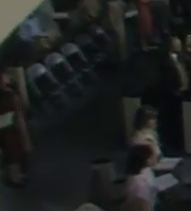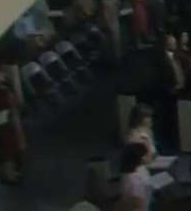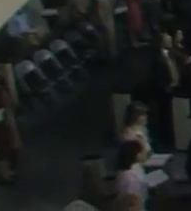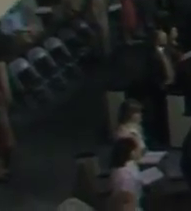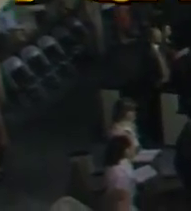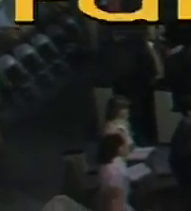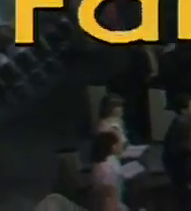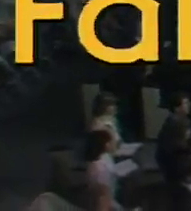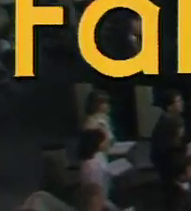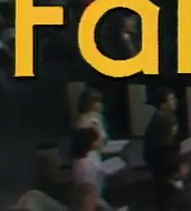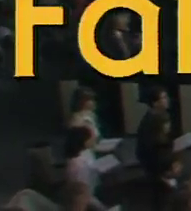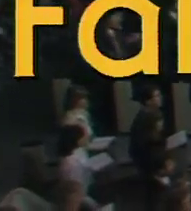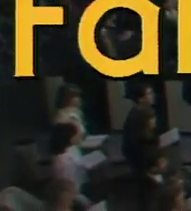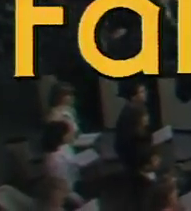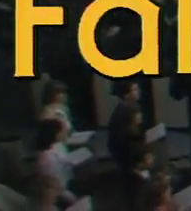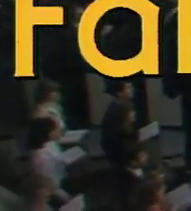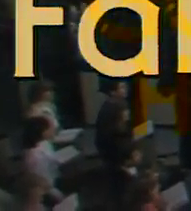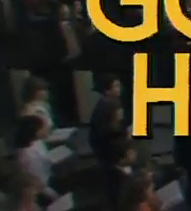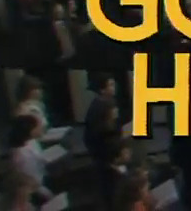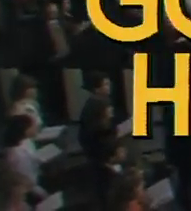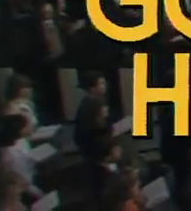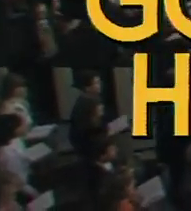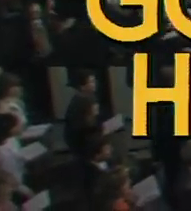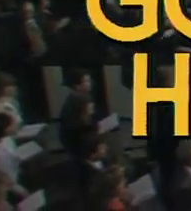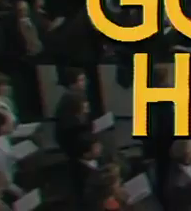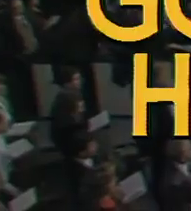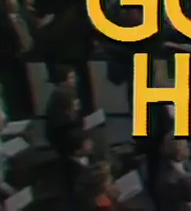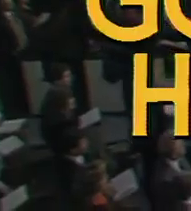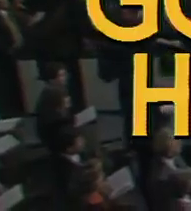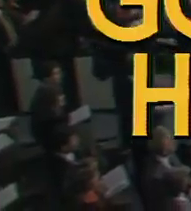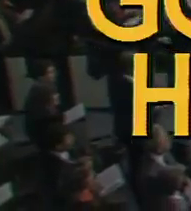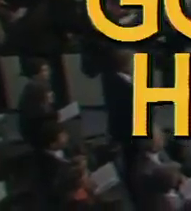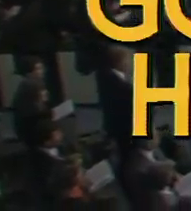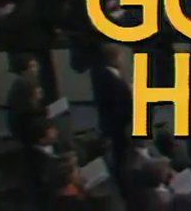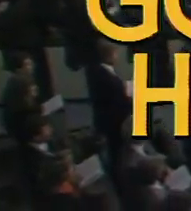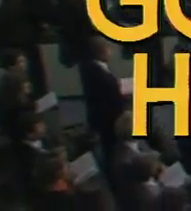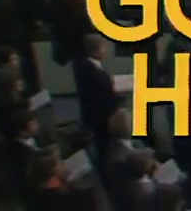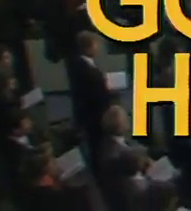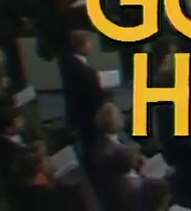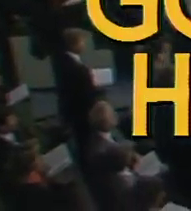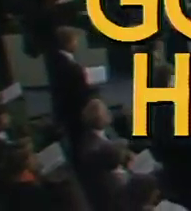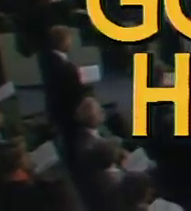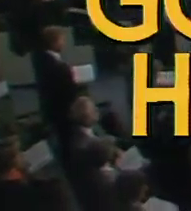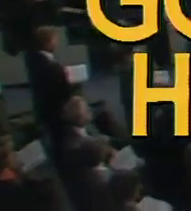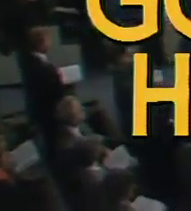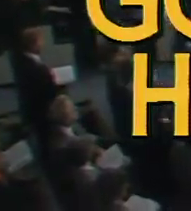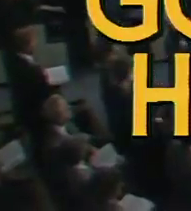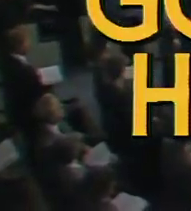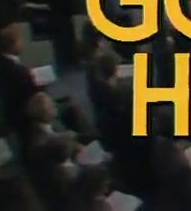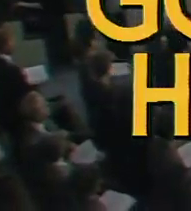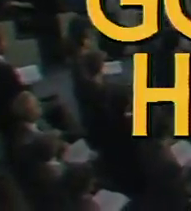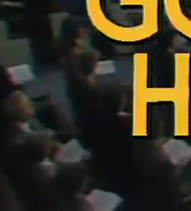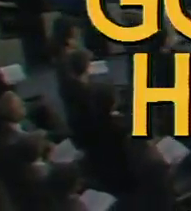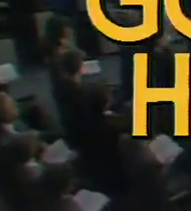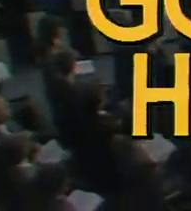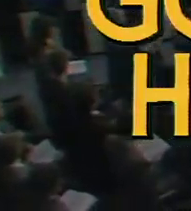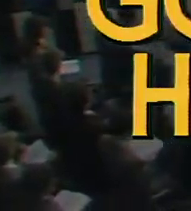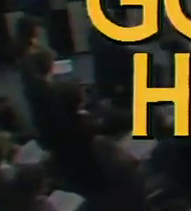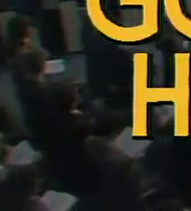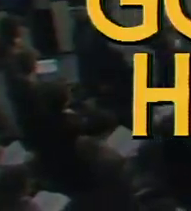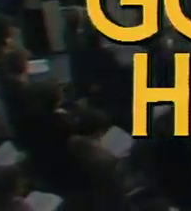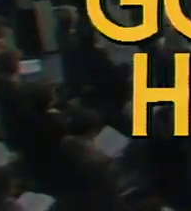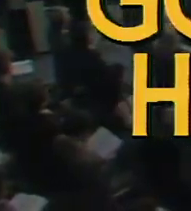present Jerry Falwell and the Old Time Gospel Hour, celebrating over 27 years